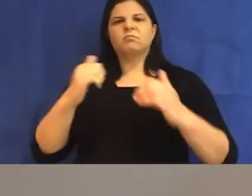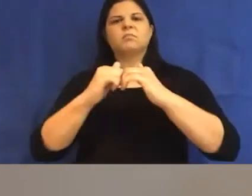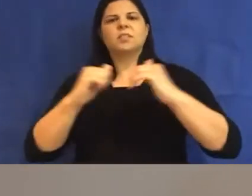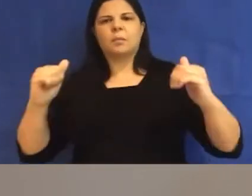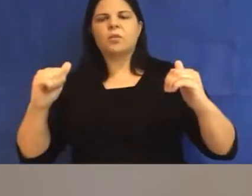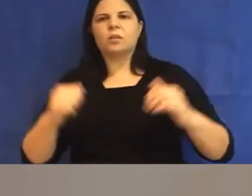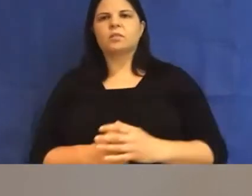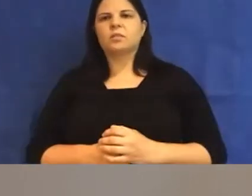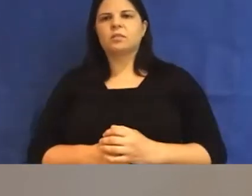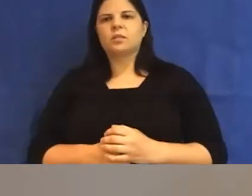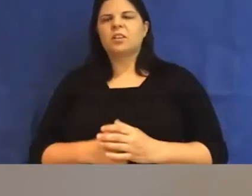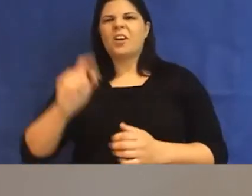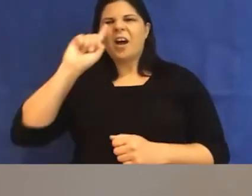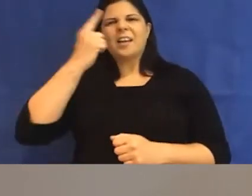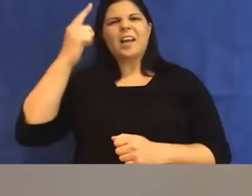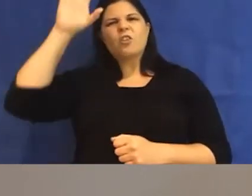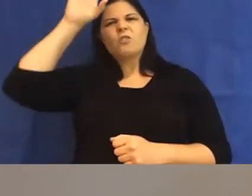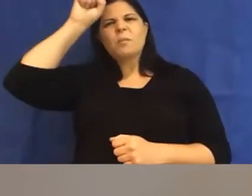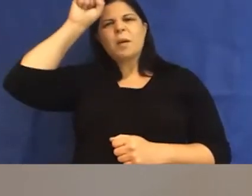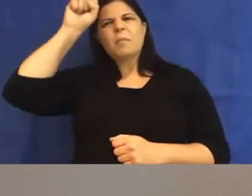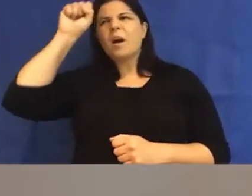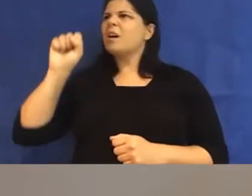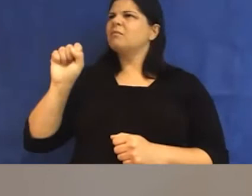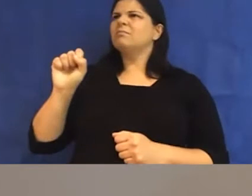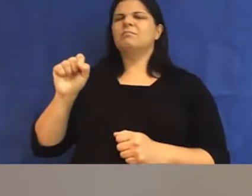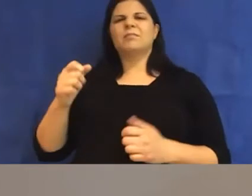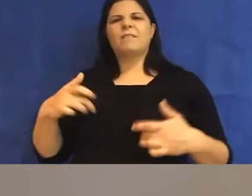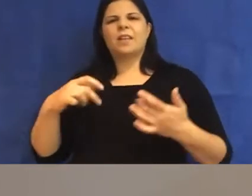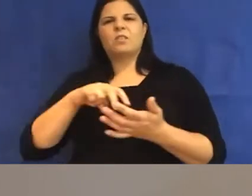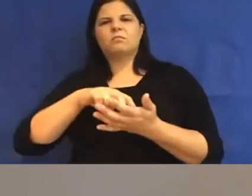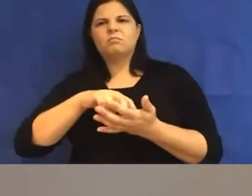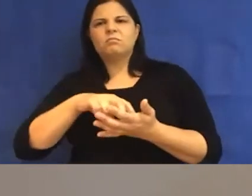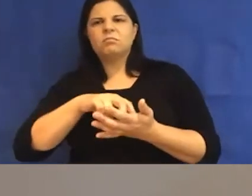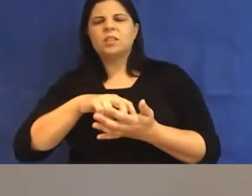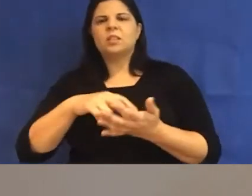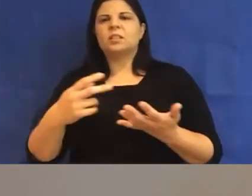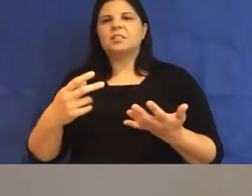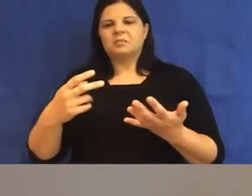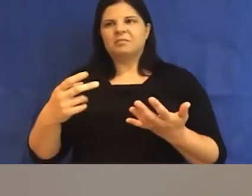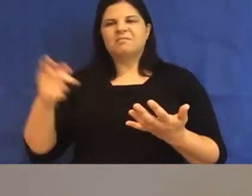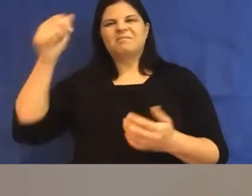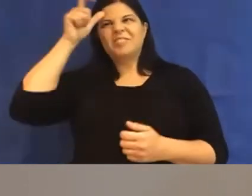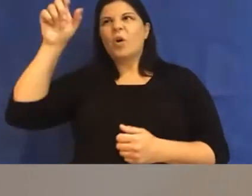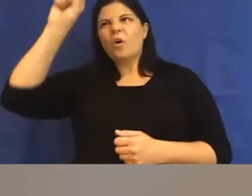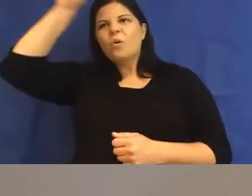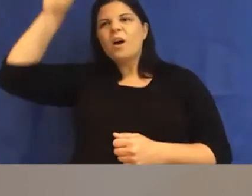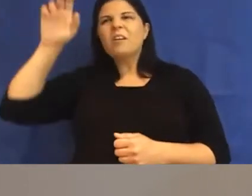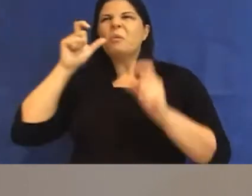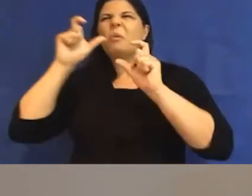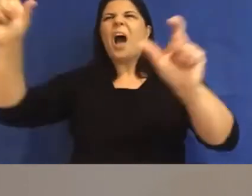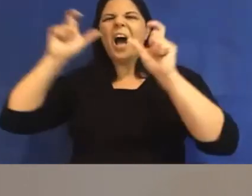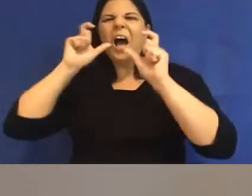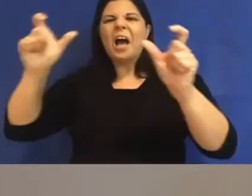I can't even quite remember now the frightening vulnerability of the hungry baby's lamp-lit wail in the middle of the night, the